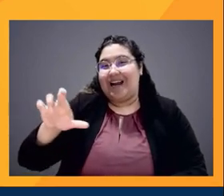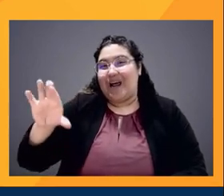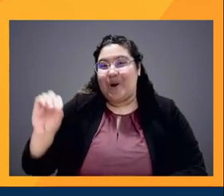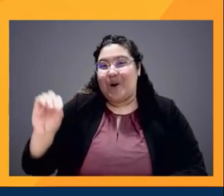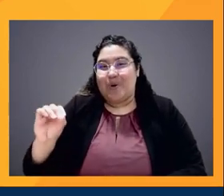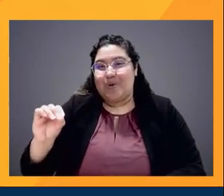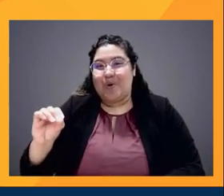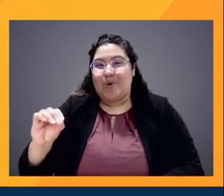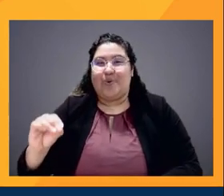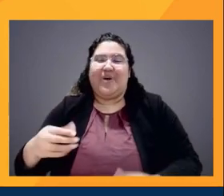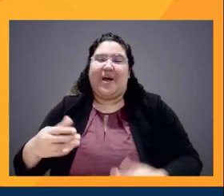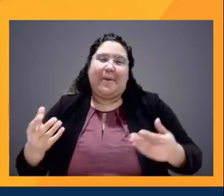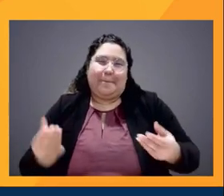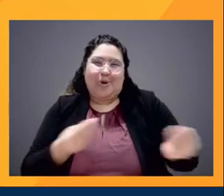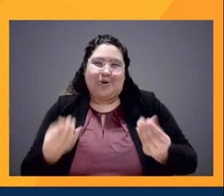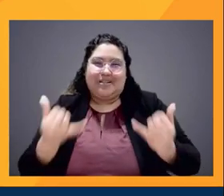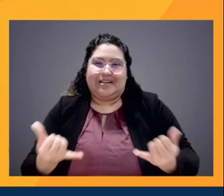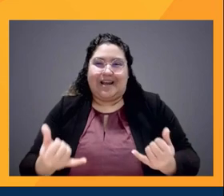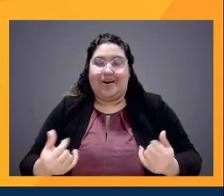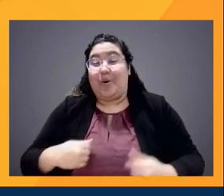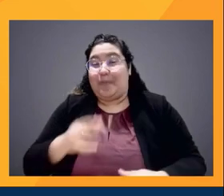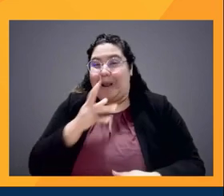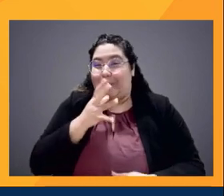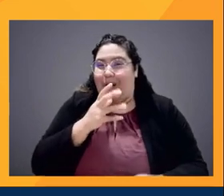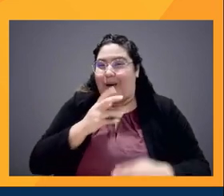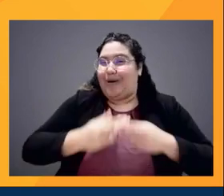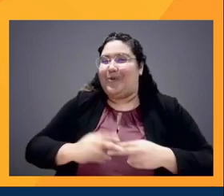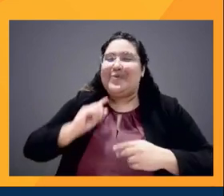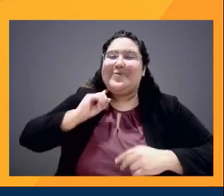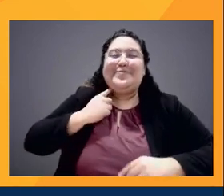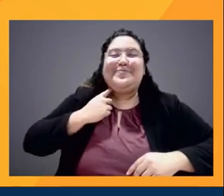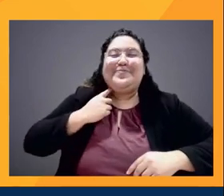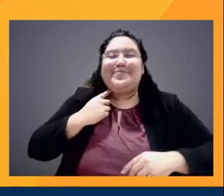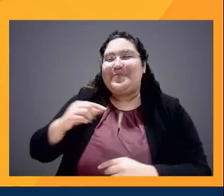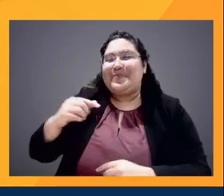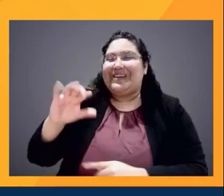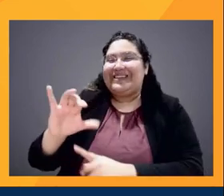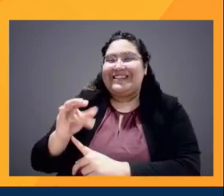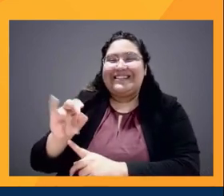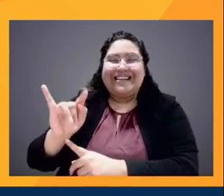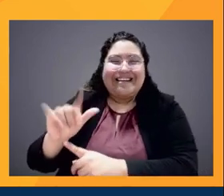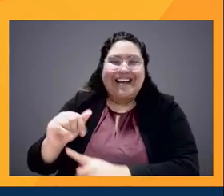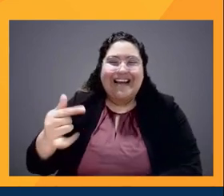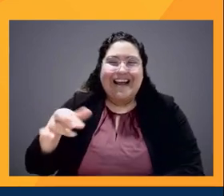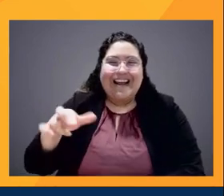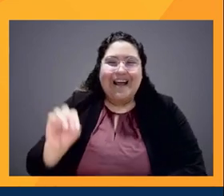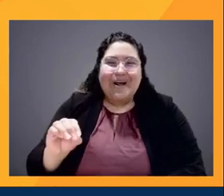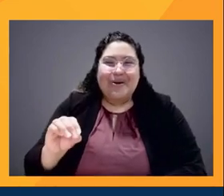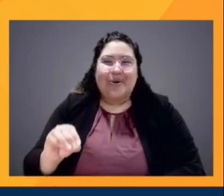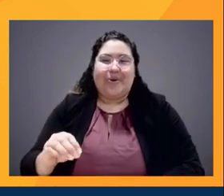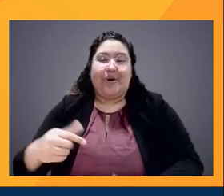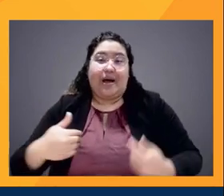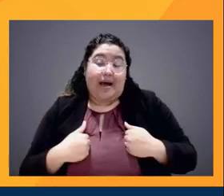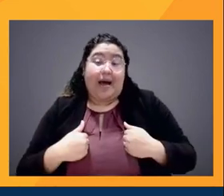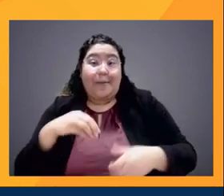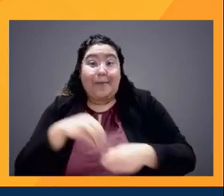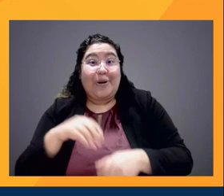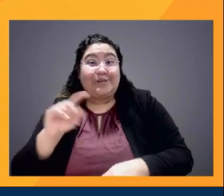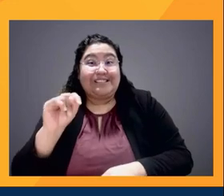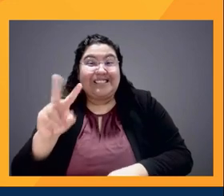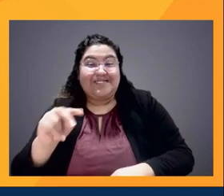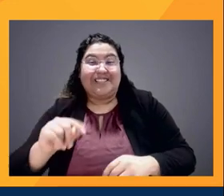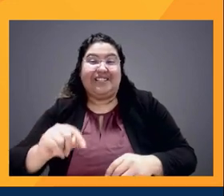I am the host of the nationally syndicated lifestyle show, The List. After listening to